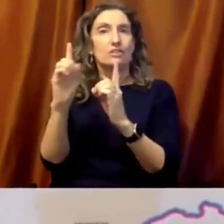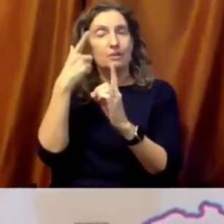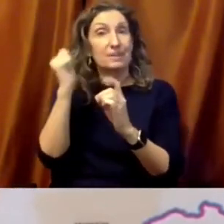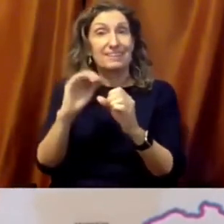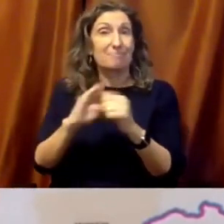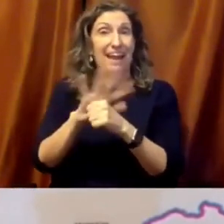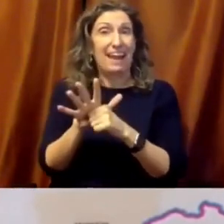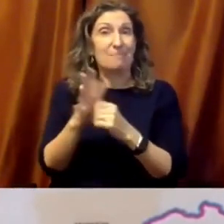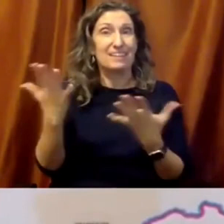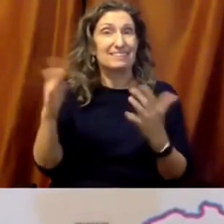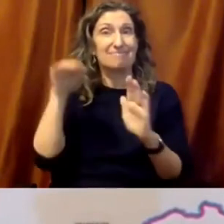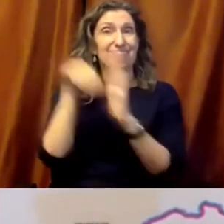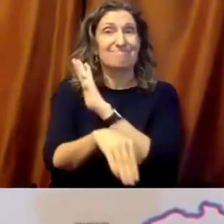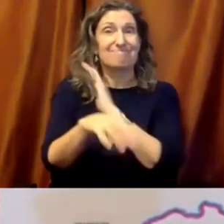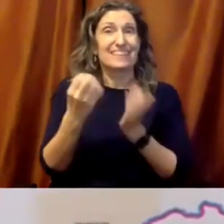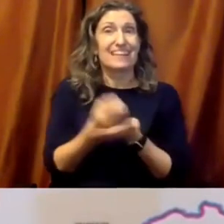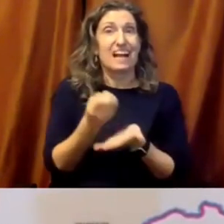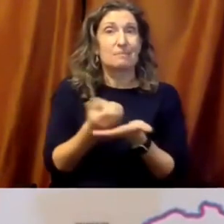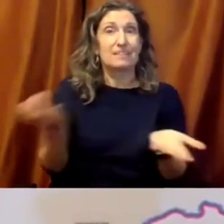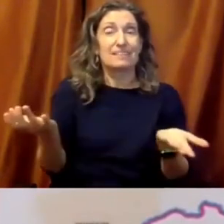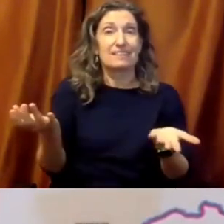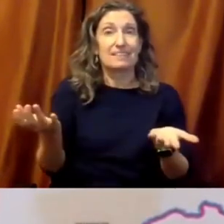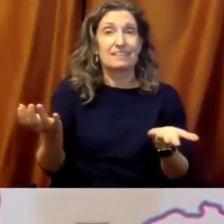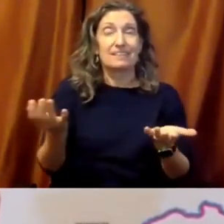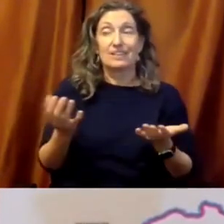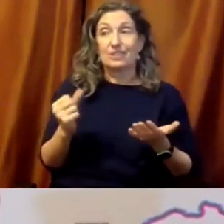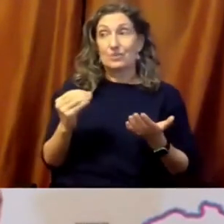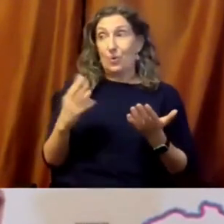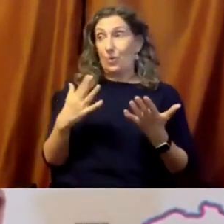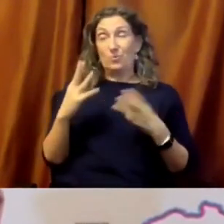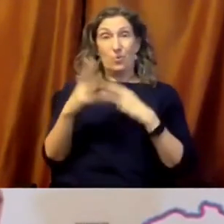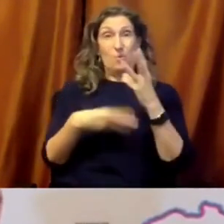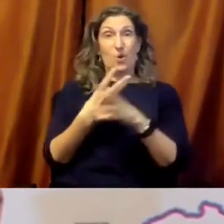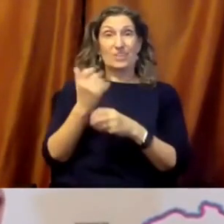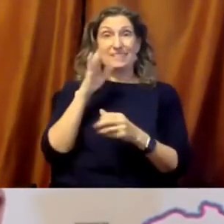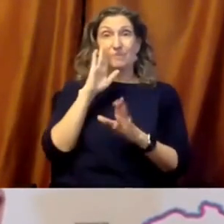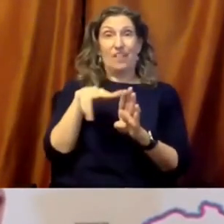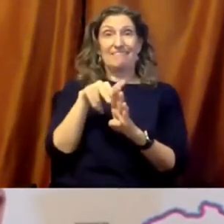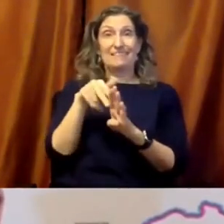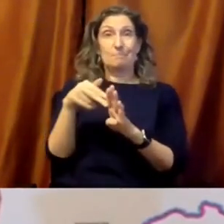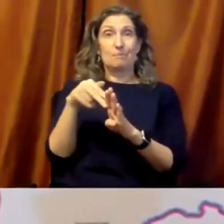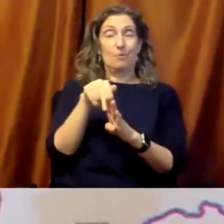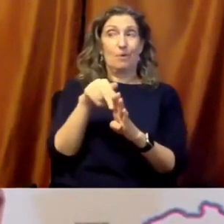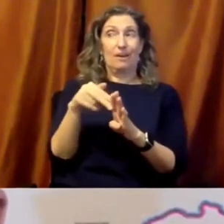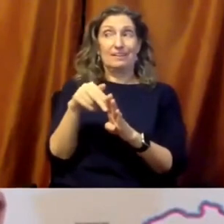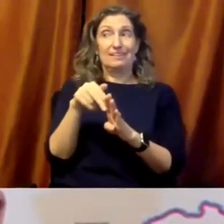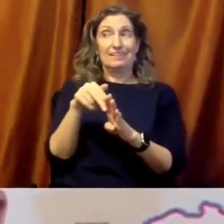point as vulnerable communities, including children with disabilities, are excluded from education.